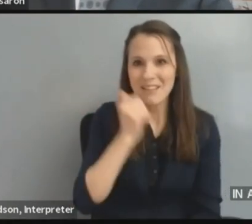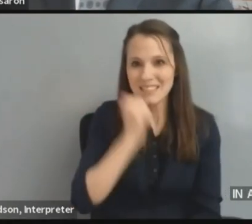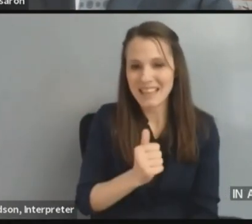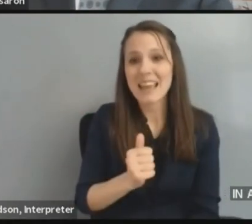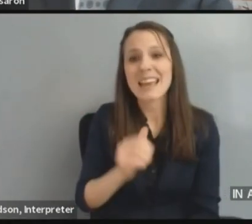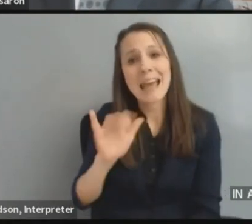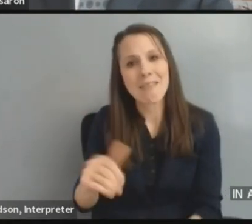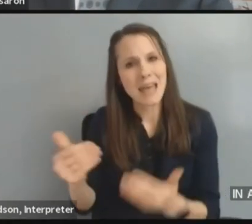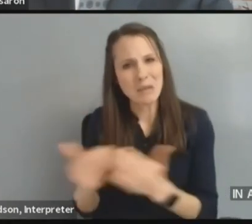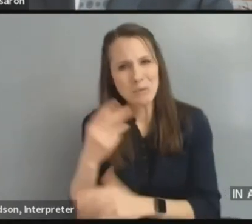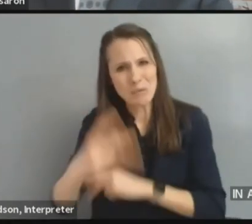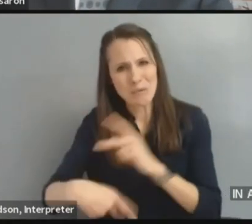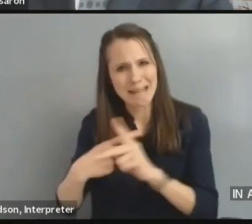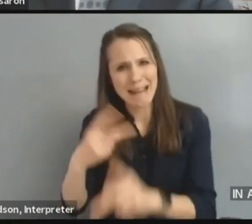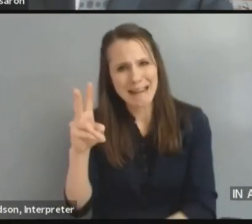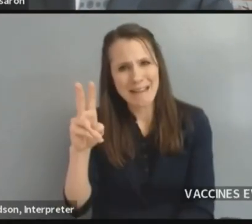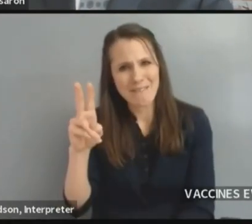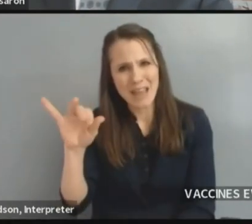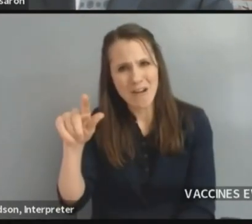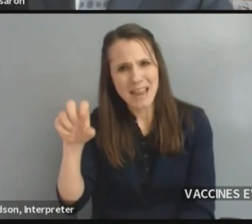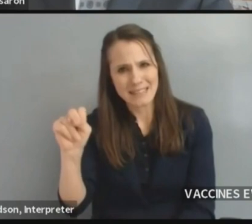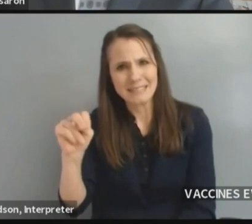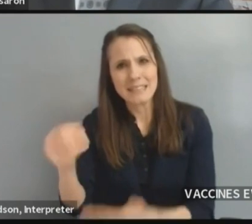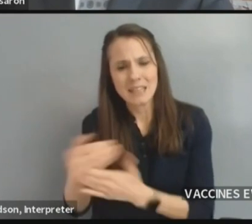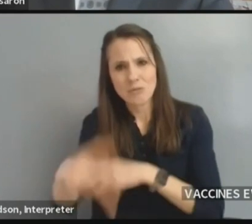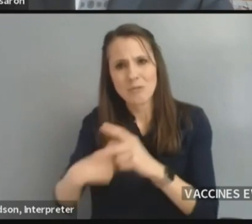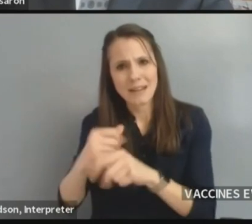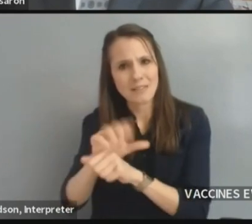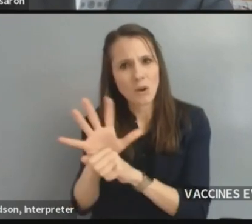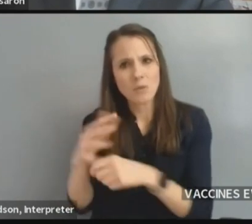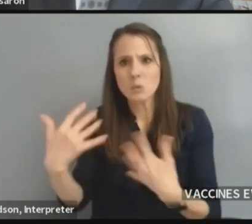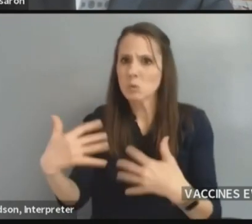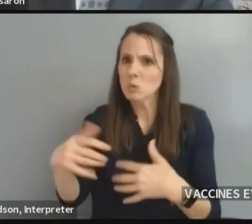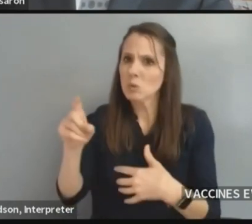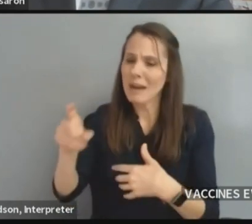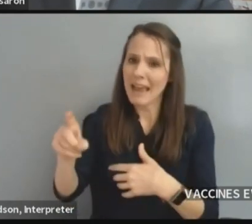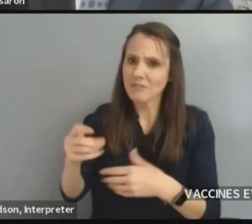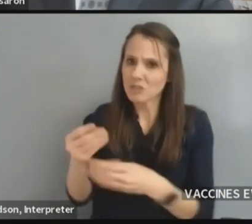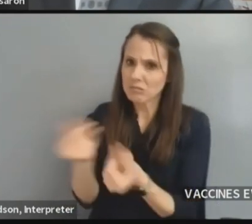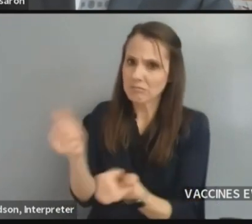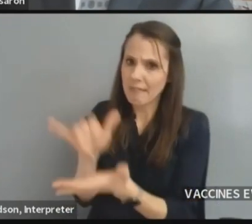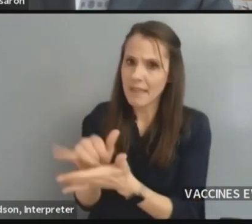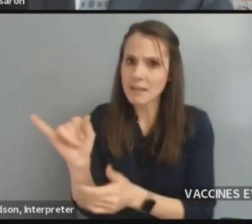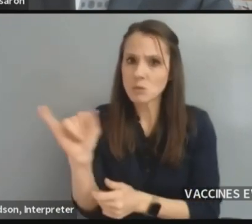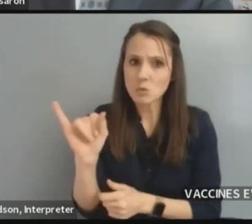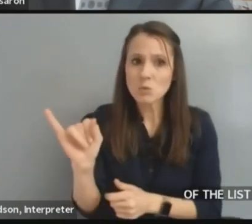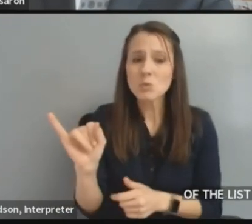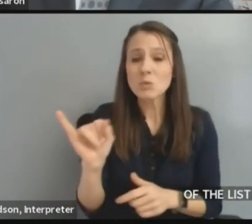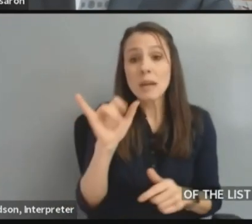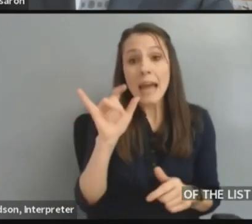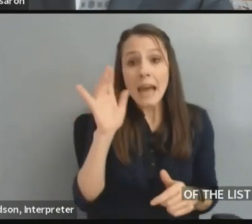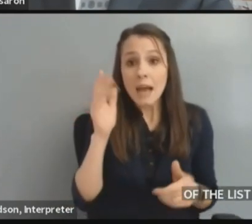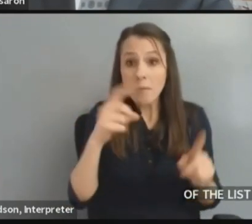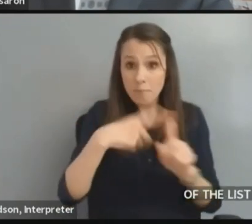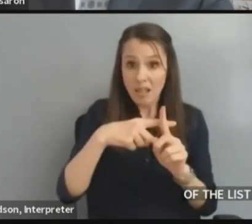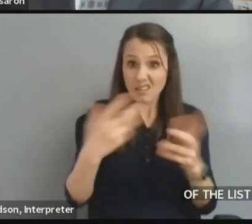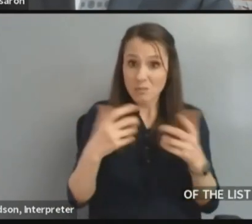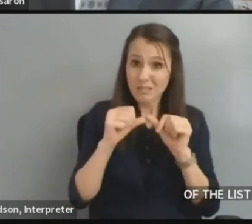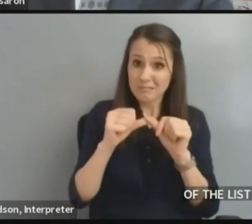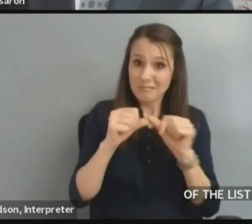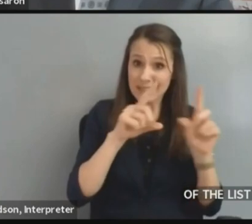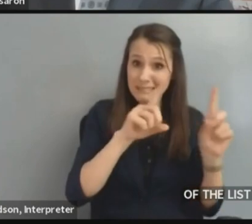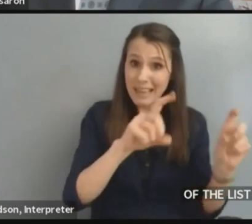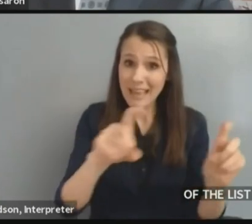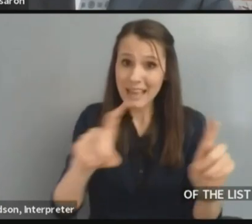variant, as I said, as well. So that's what those resources are going to go for so we can build up the apparatus and continue to do the COVID testing and